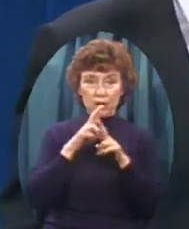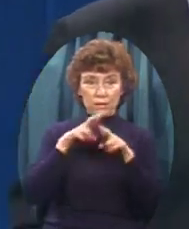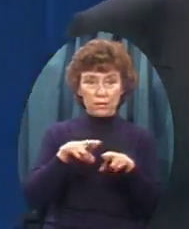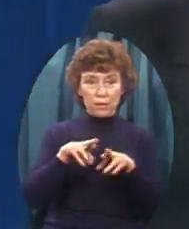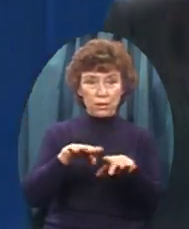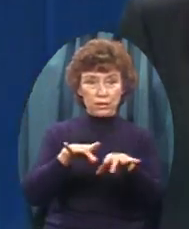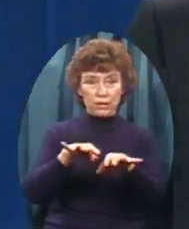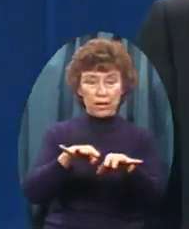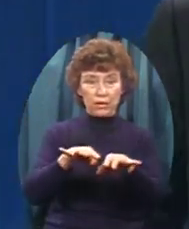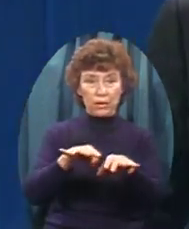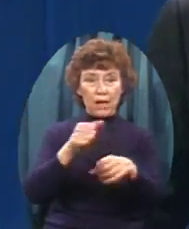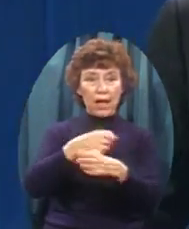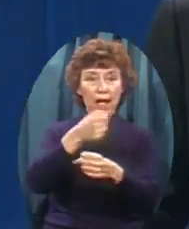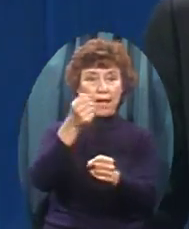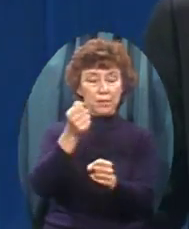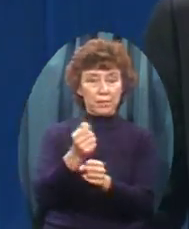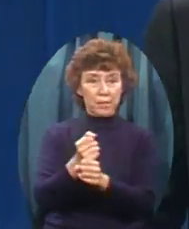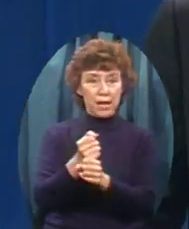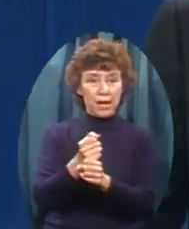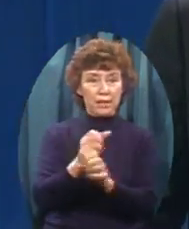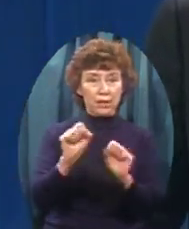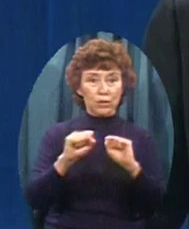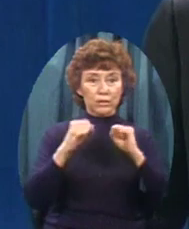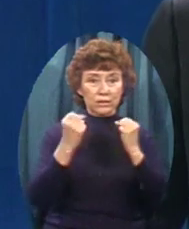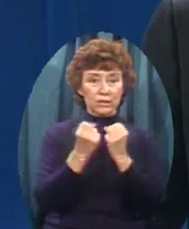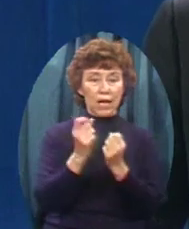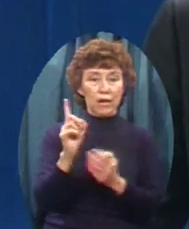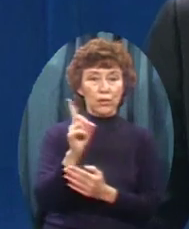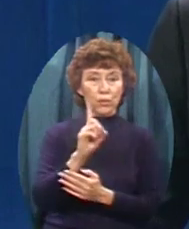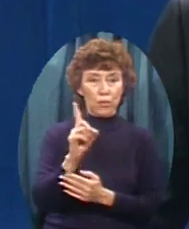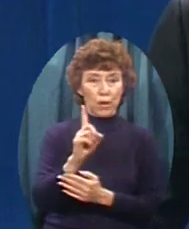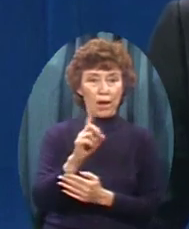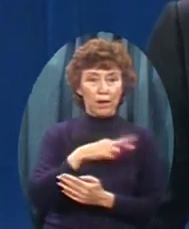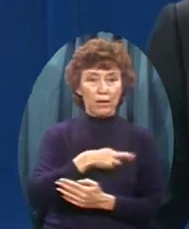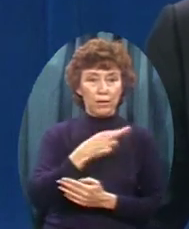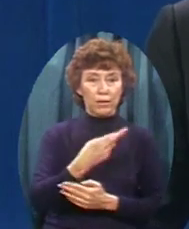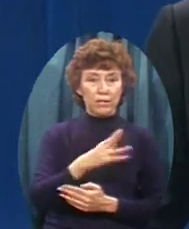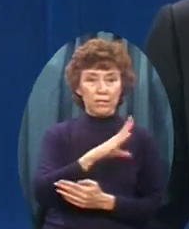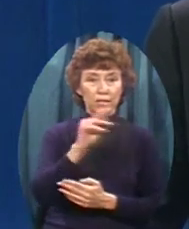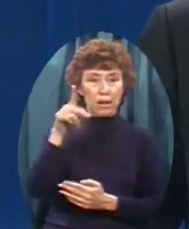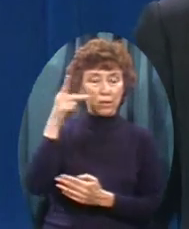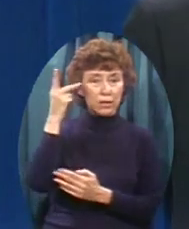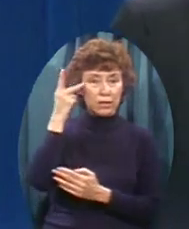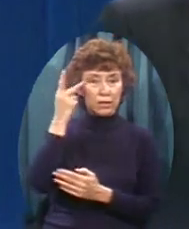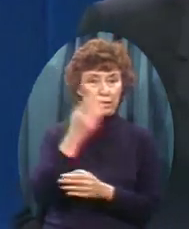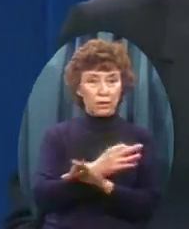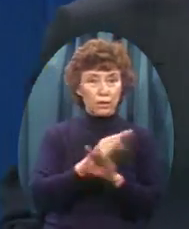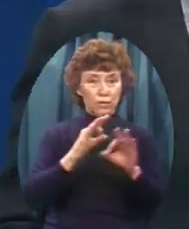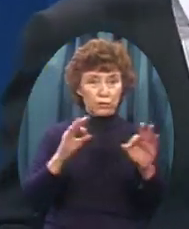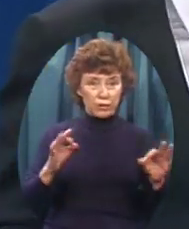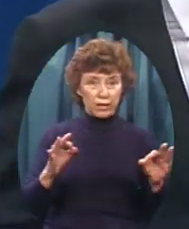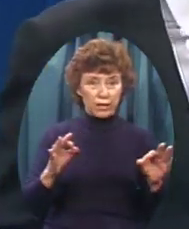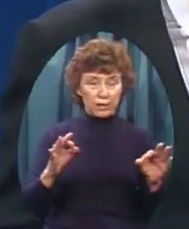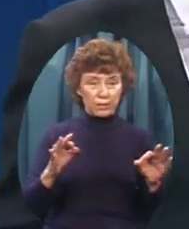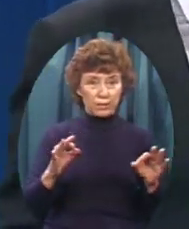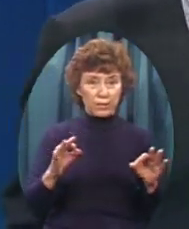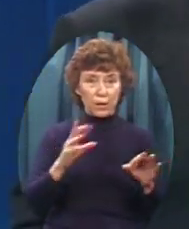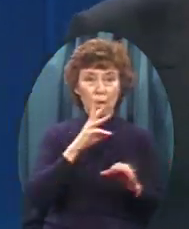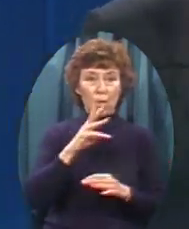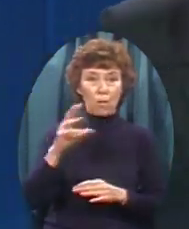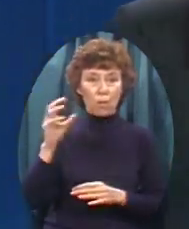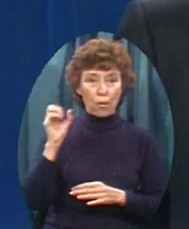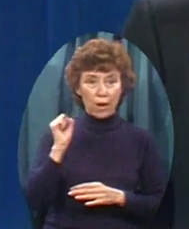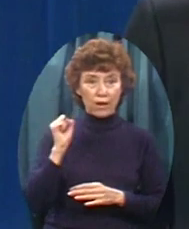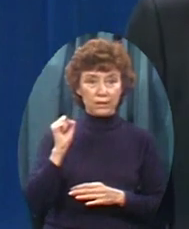the which Both religious And political freedom Existed and flourished Until Until